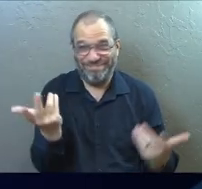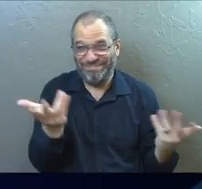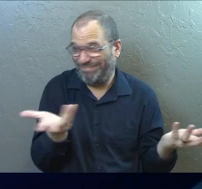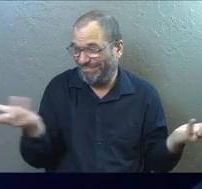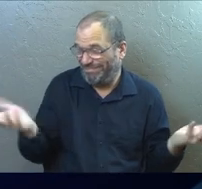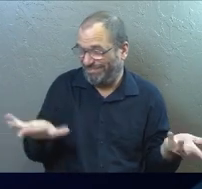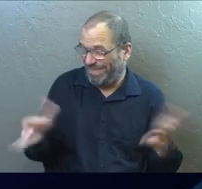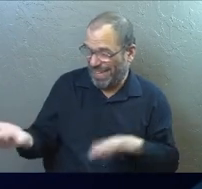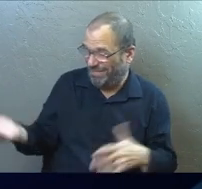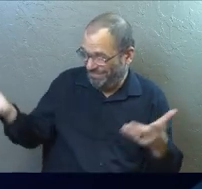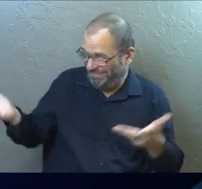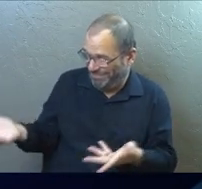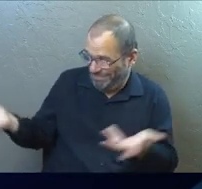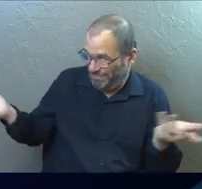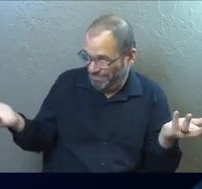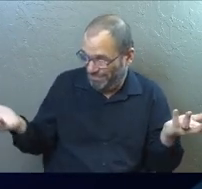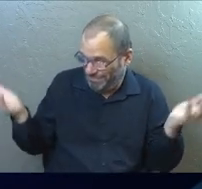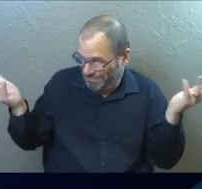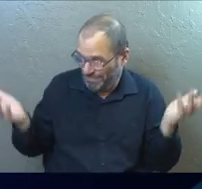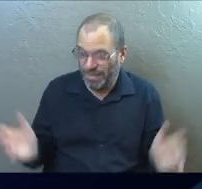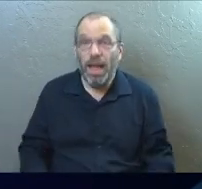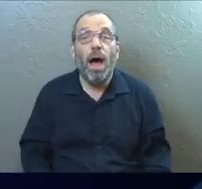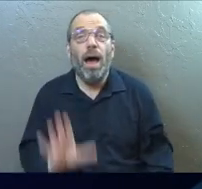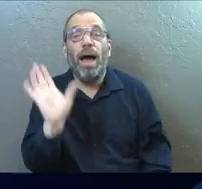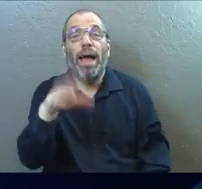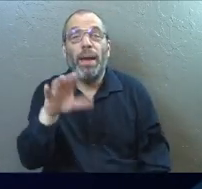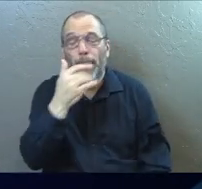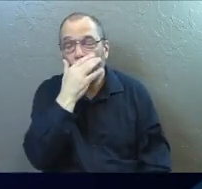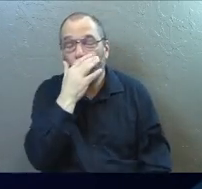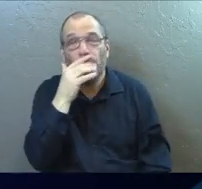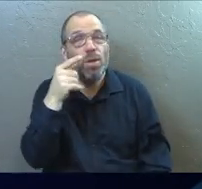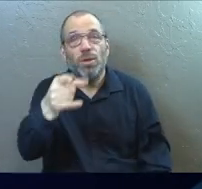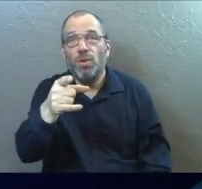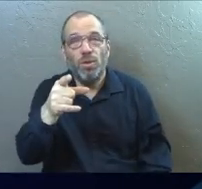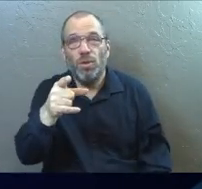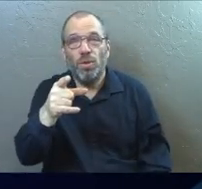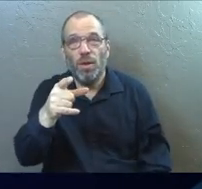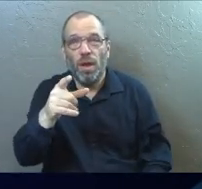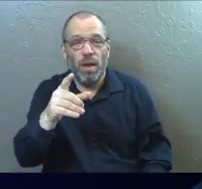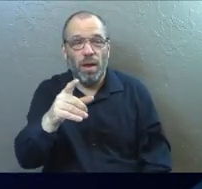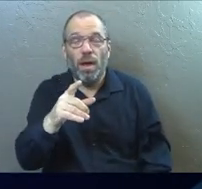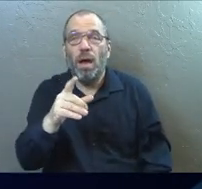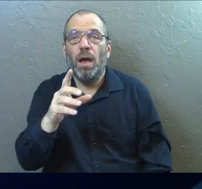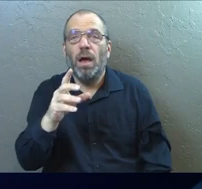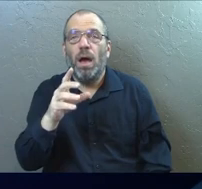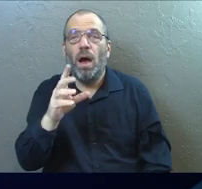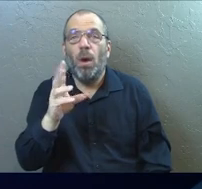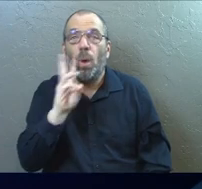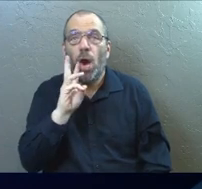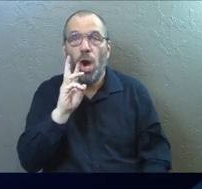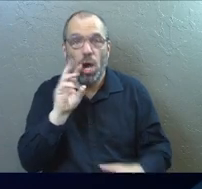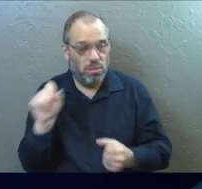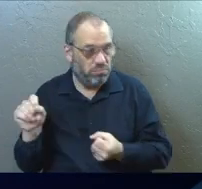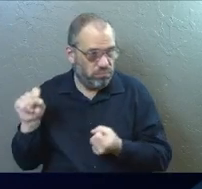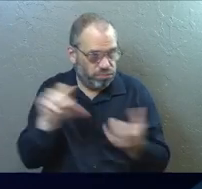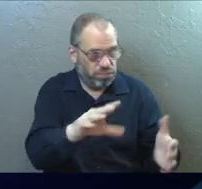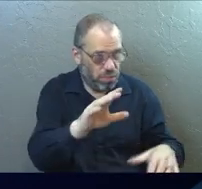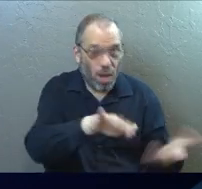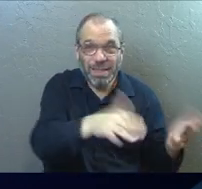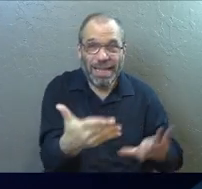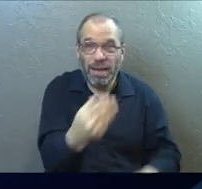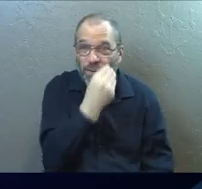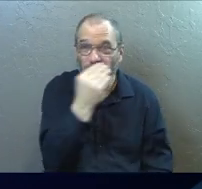They're still dead. Here's the thing. You can't throw water at dead flowers and expect them to revive